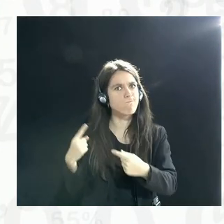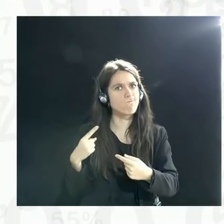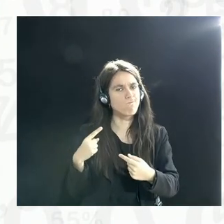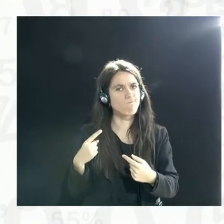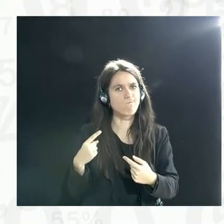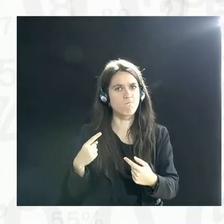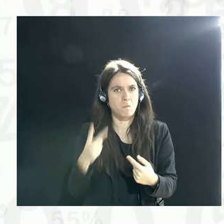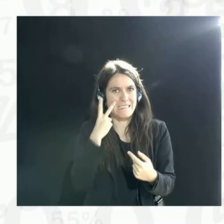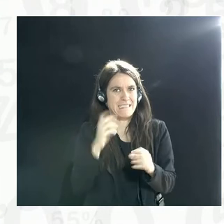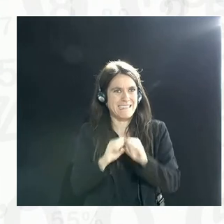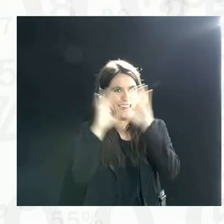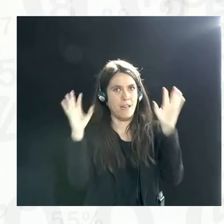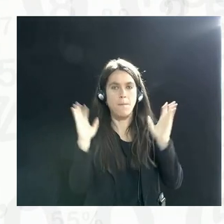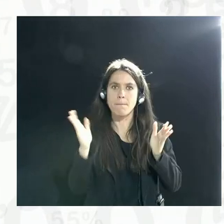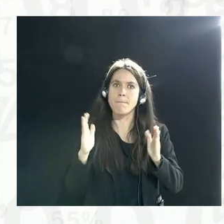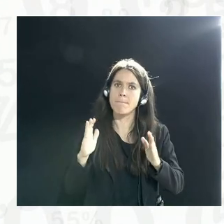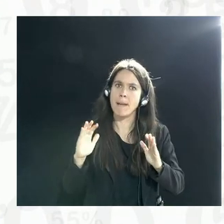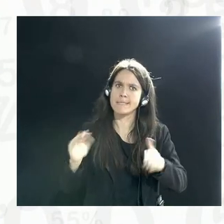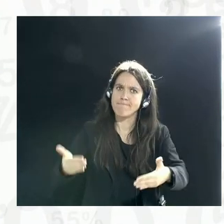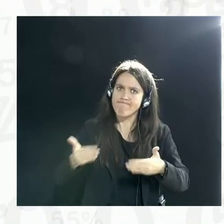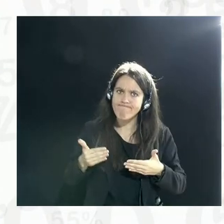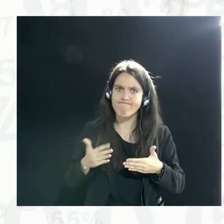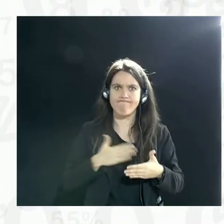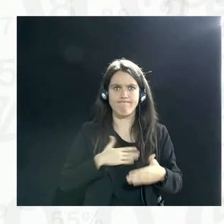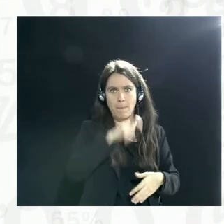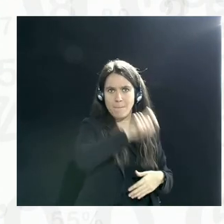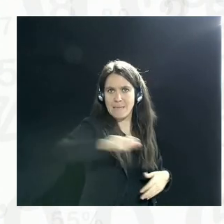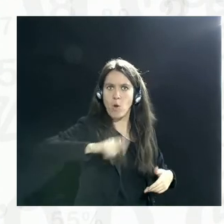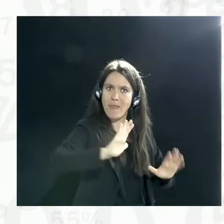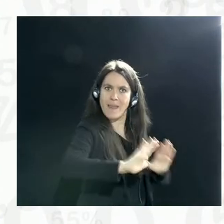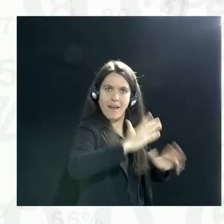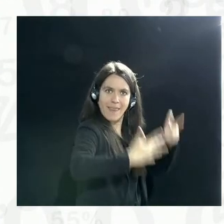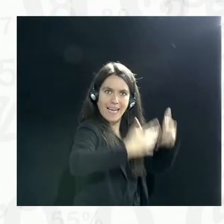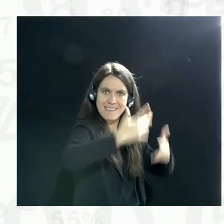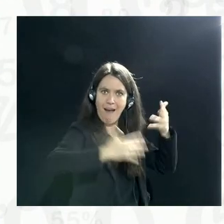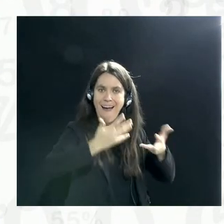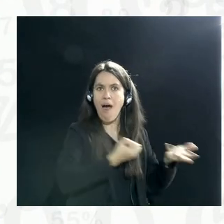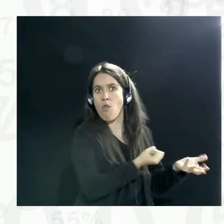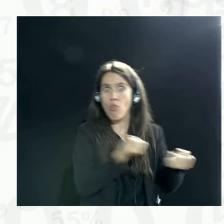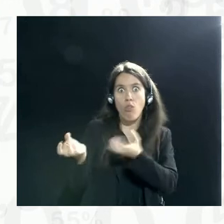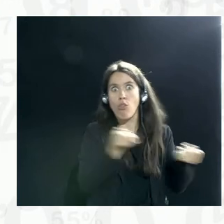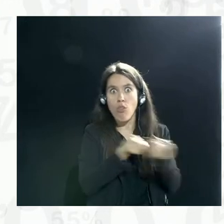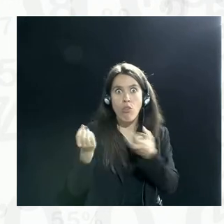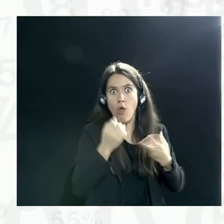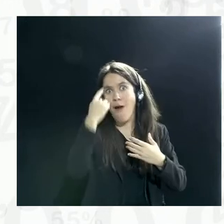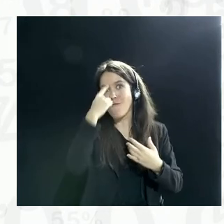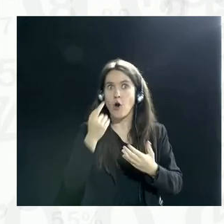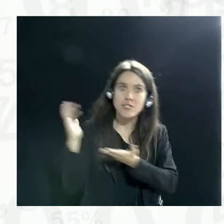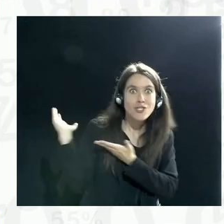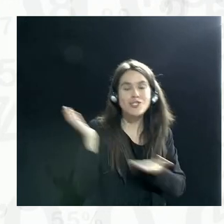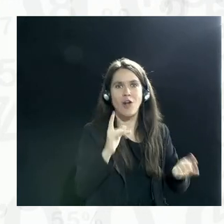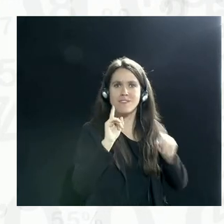and therefore we actually have to prevent harms from occurring to consumers. So there have to be mechanisms where we have